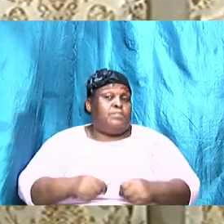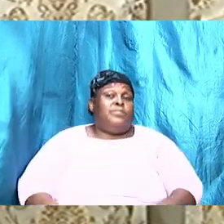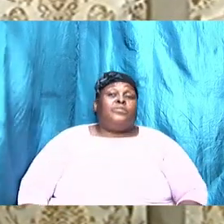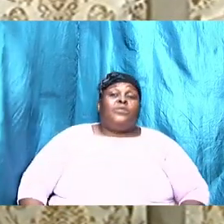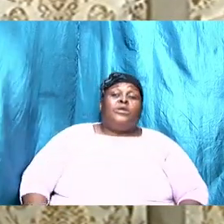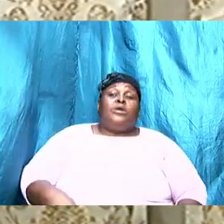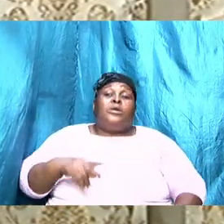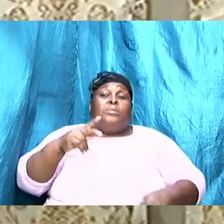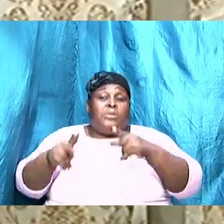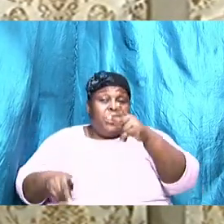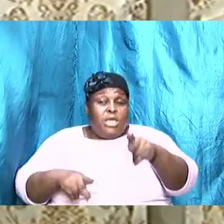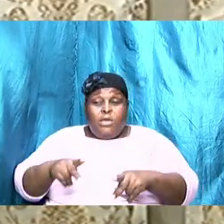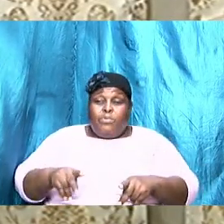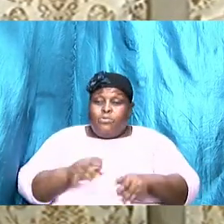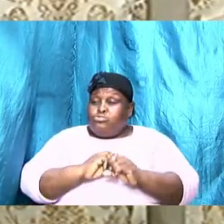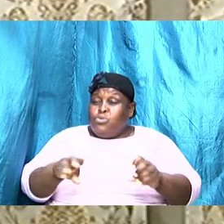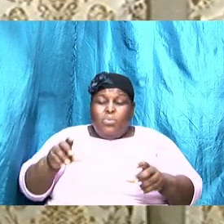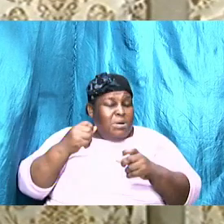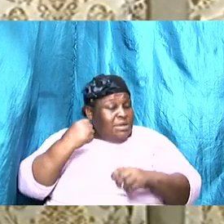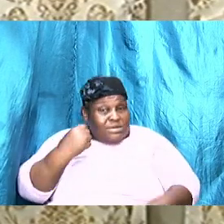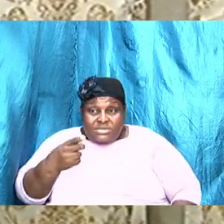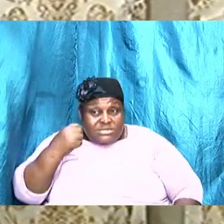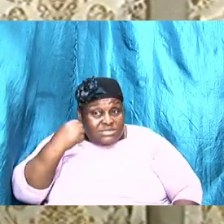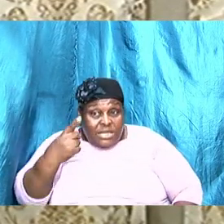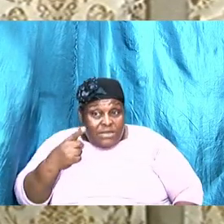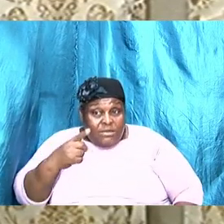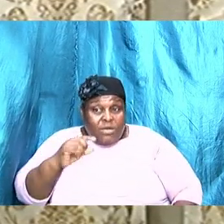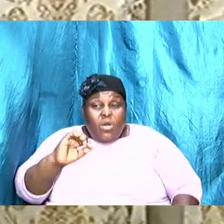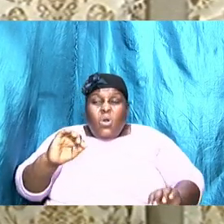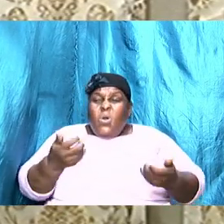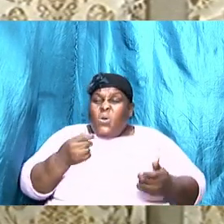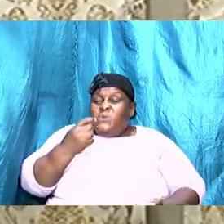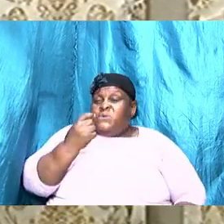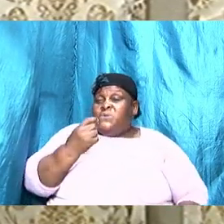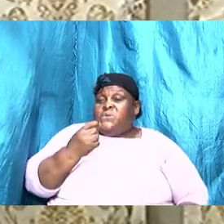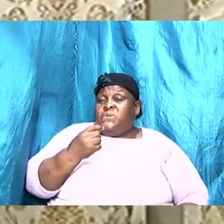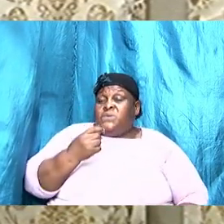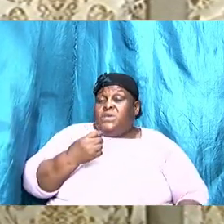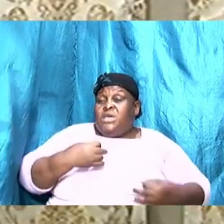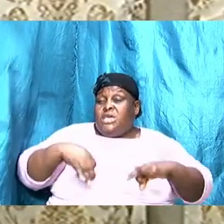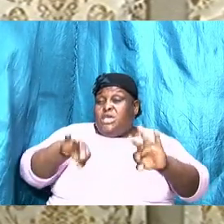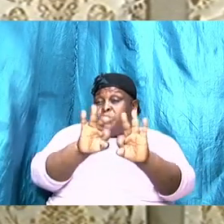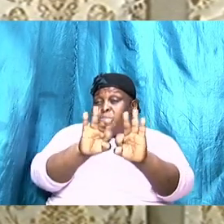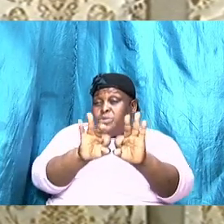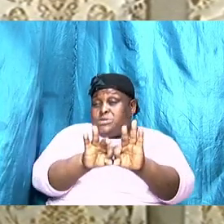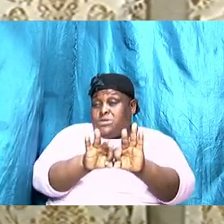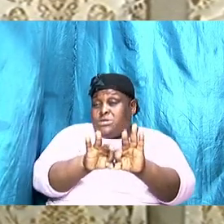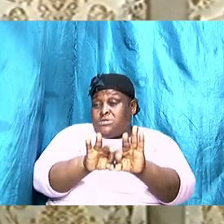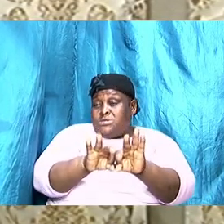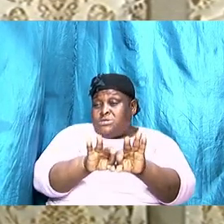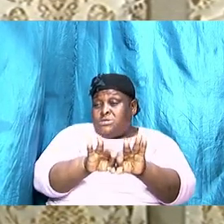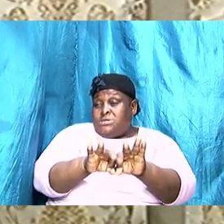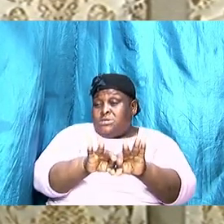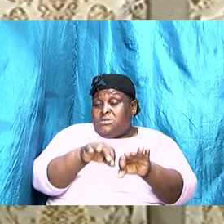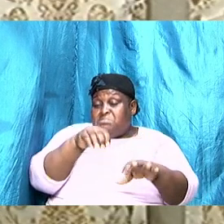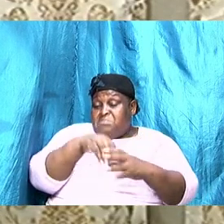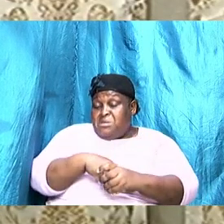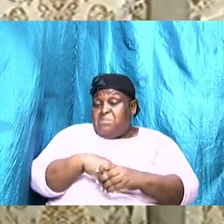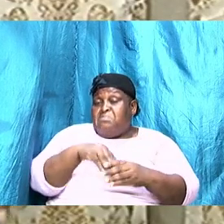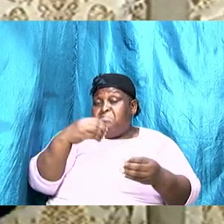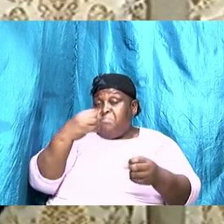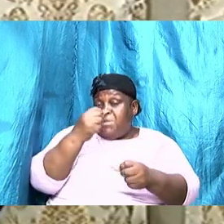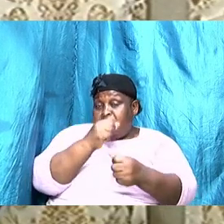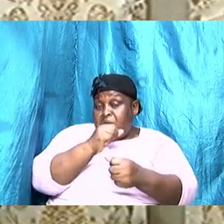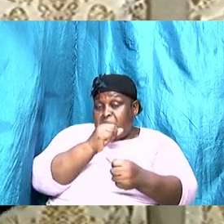folks just don't understand how crucial that element in a marriage is